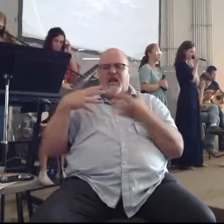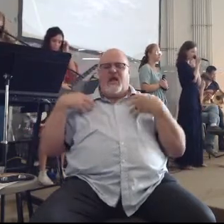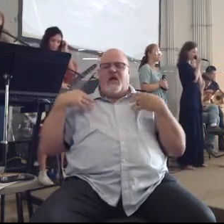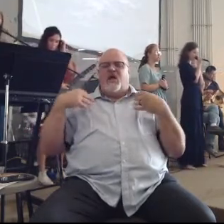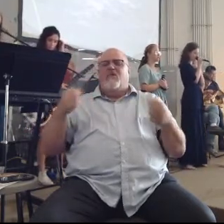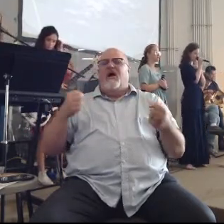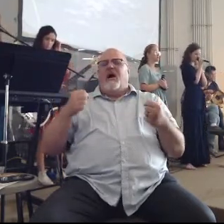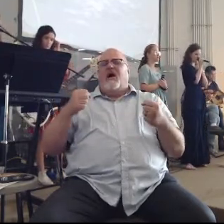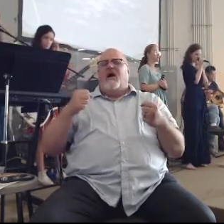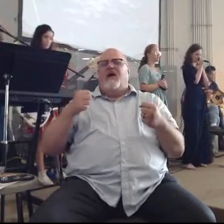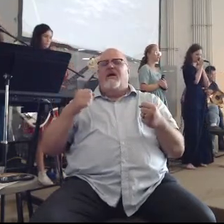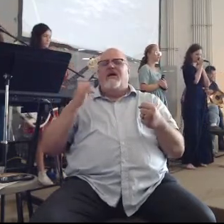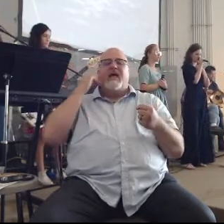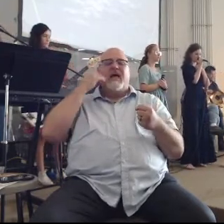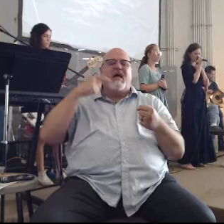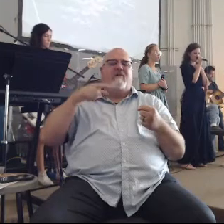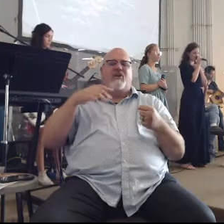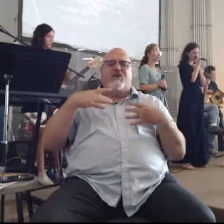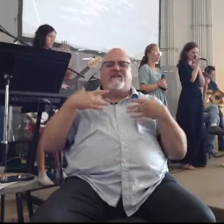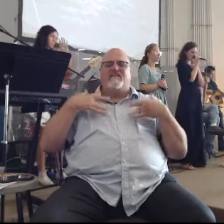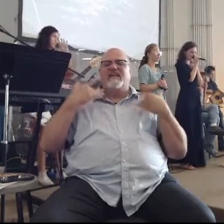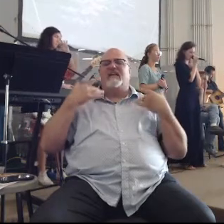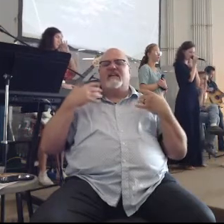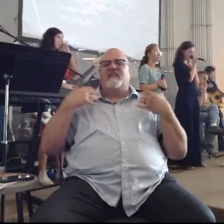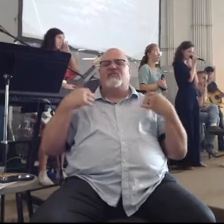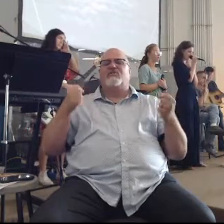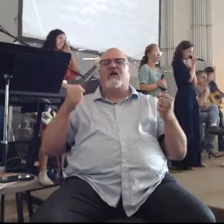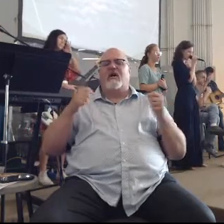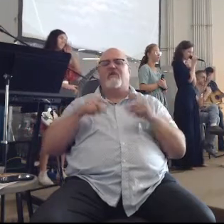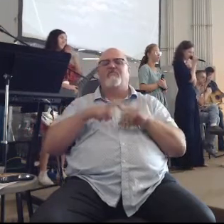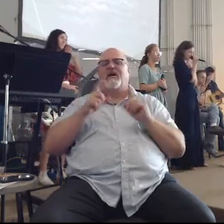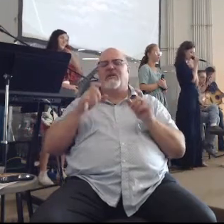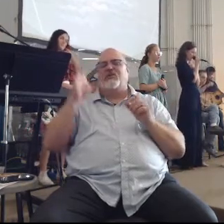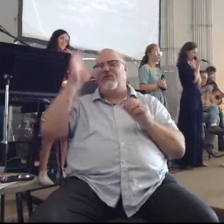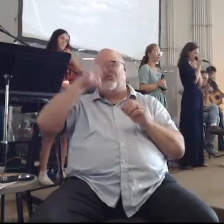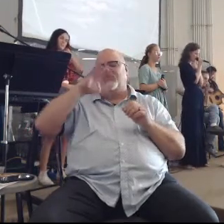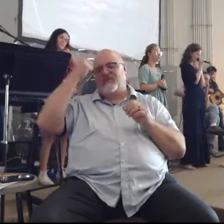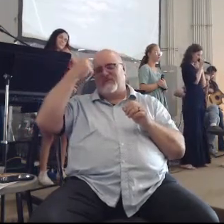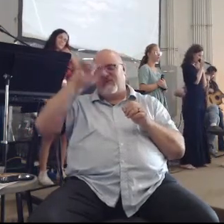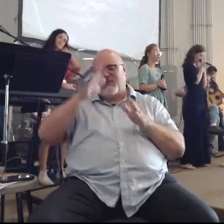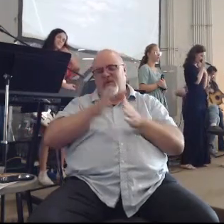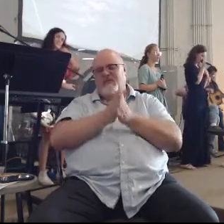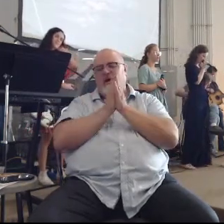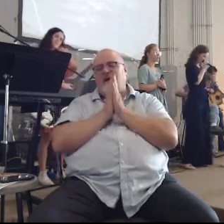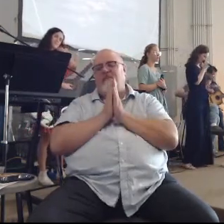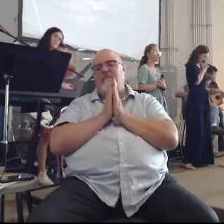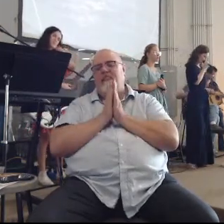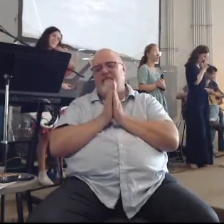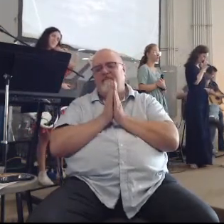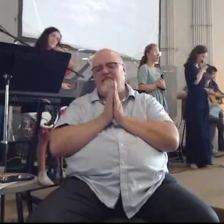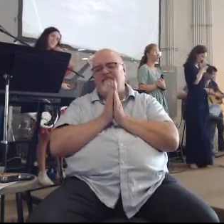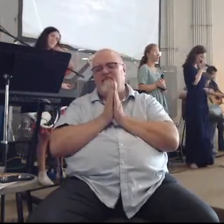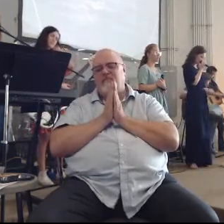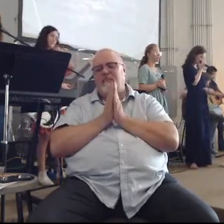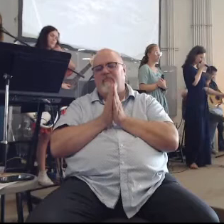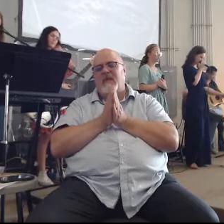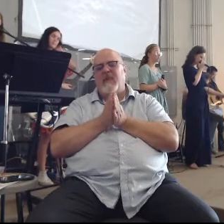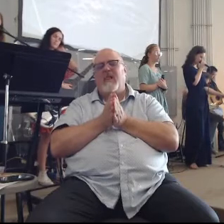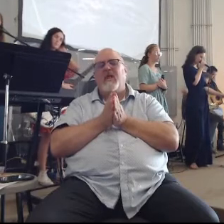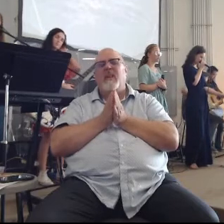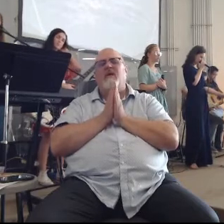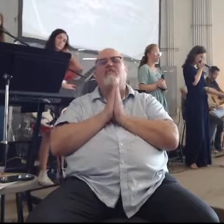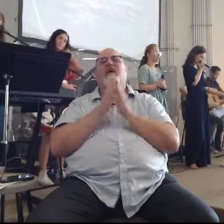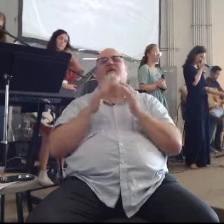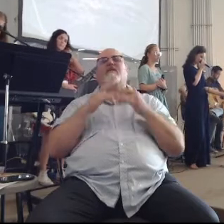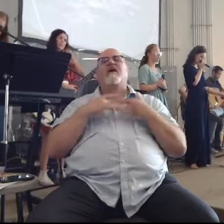Even those of us, Lord, who are feeling strong Lord, that we would seek out that prayer Lord, I pray that our hearts would